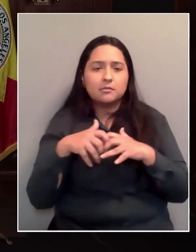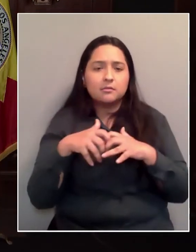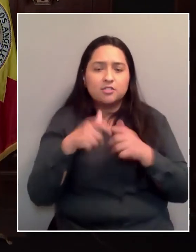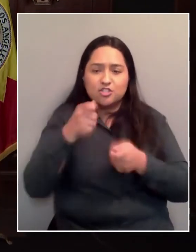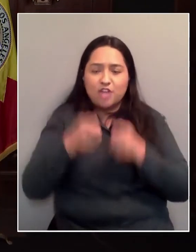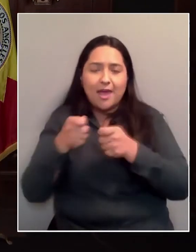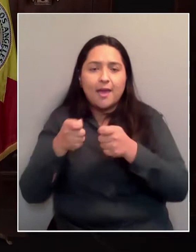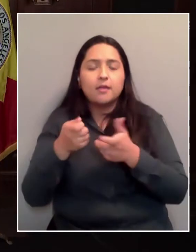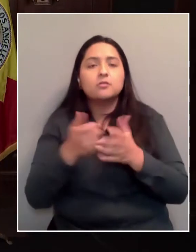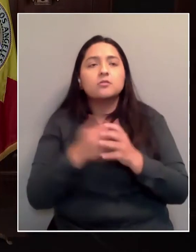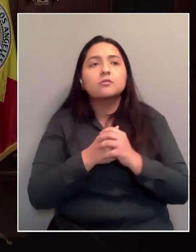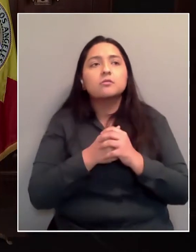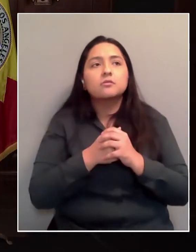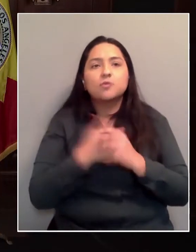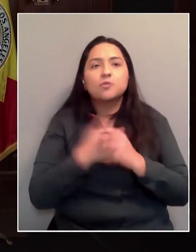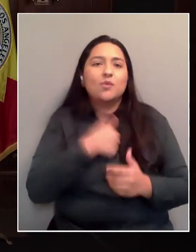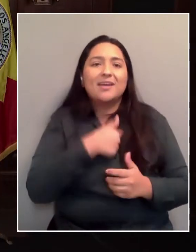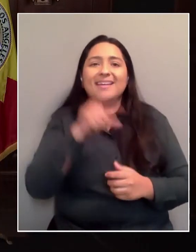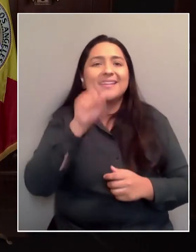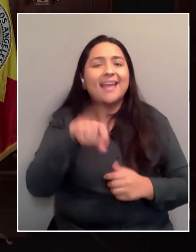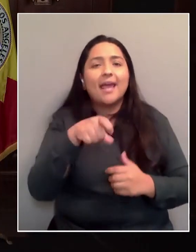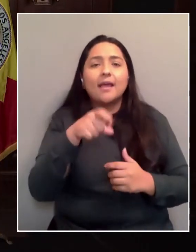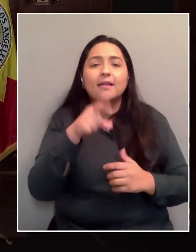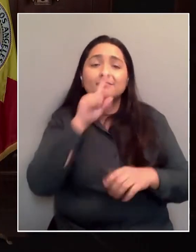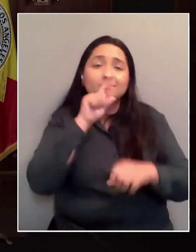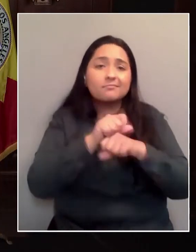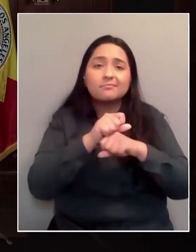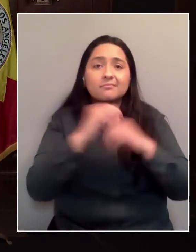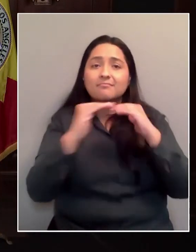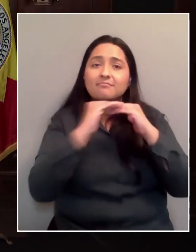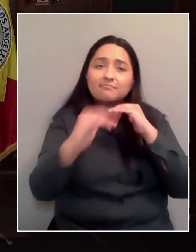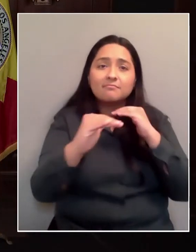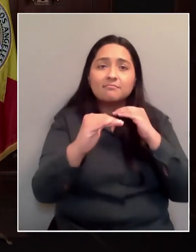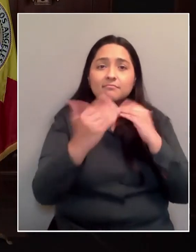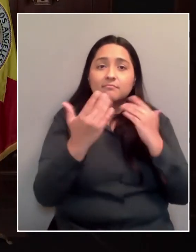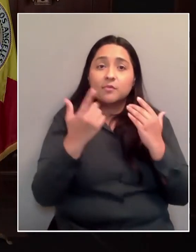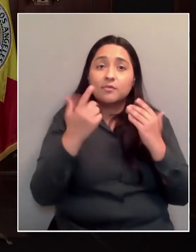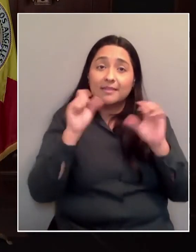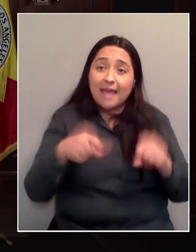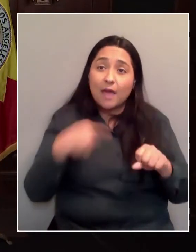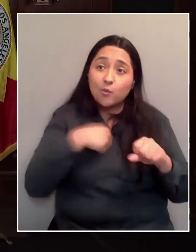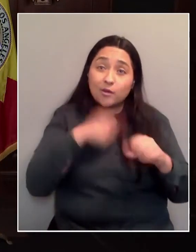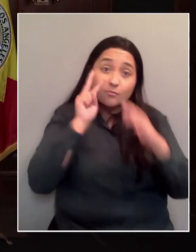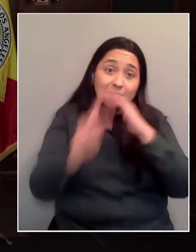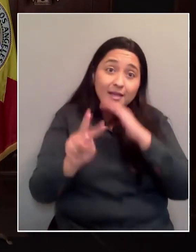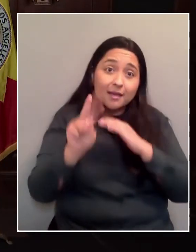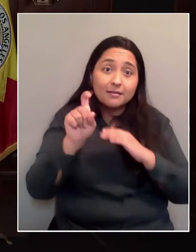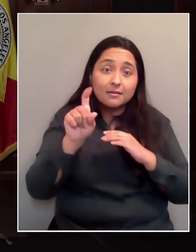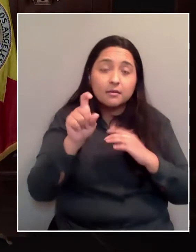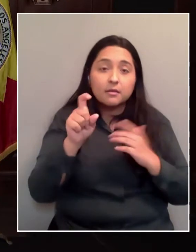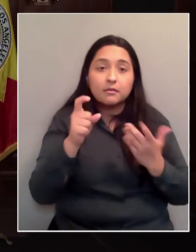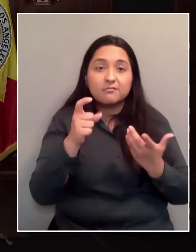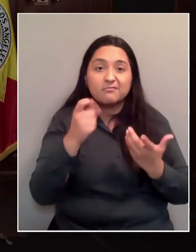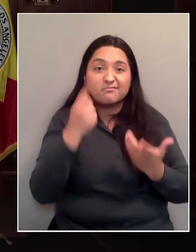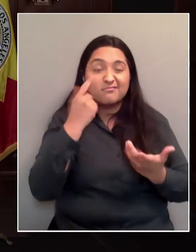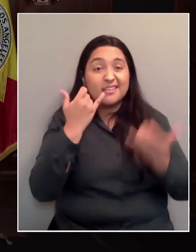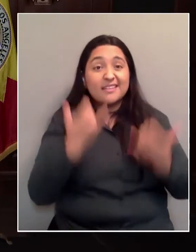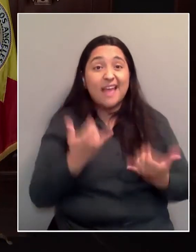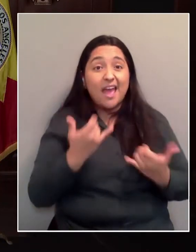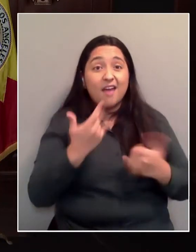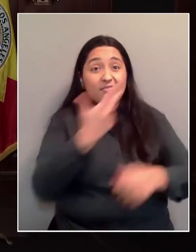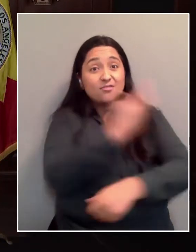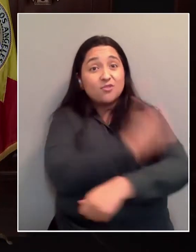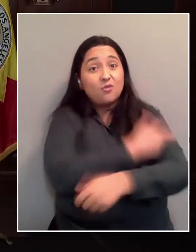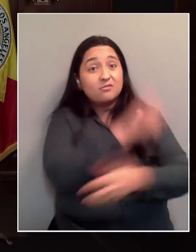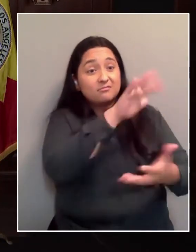And for us we just need predictability. The simple answer to your first question is we're down to 16,000 doses we were given for an entire